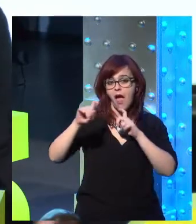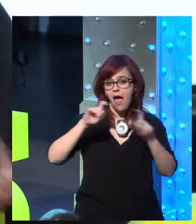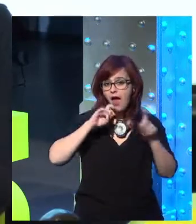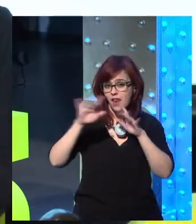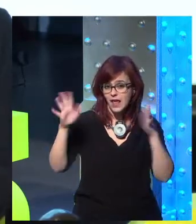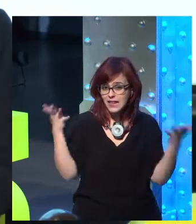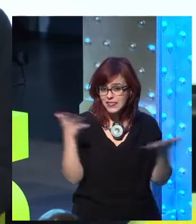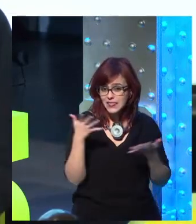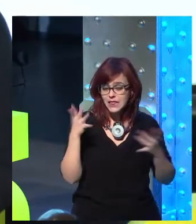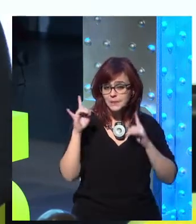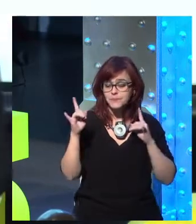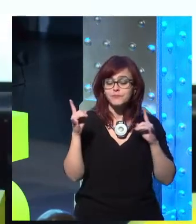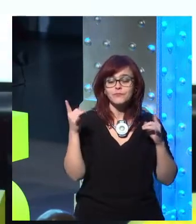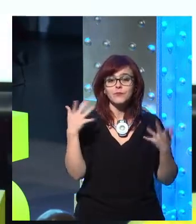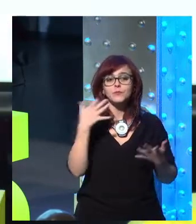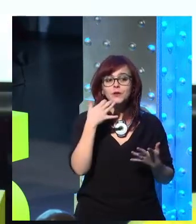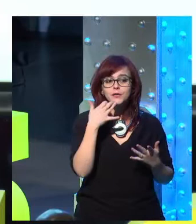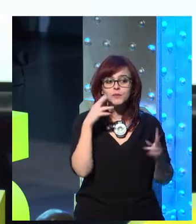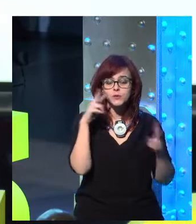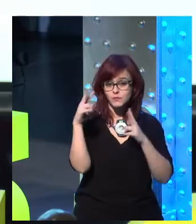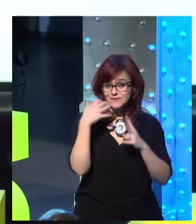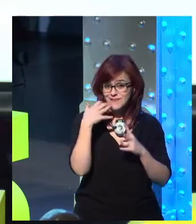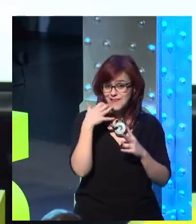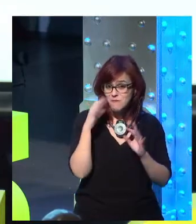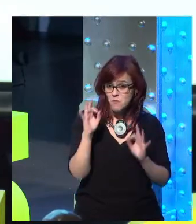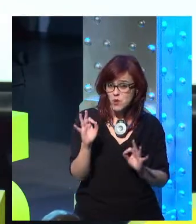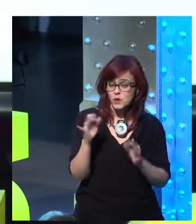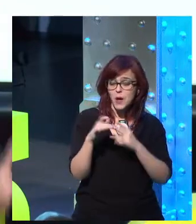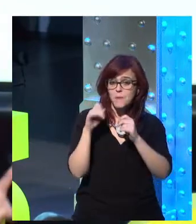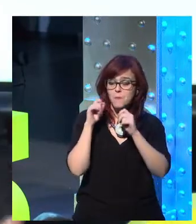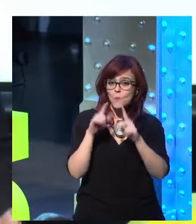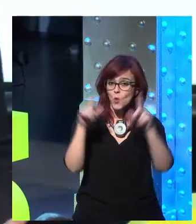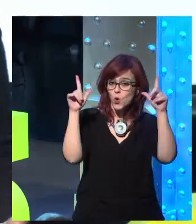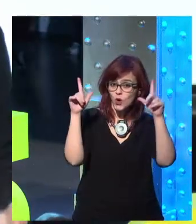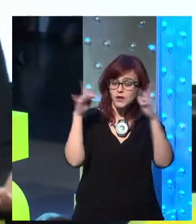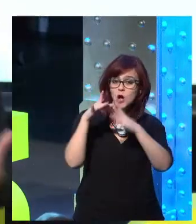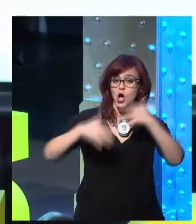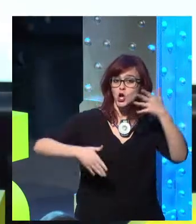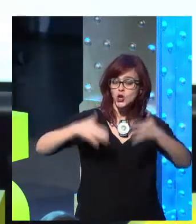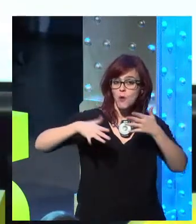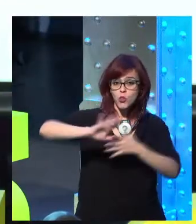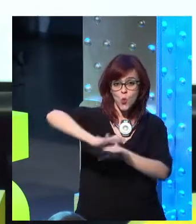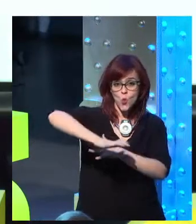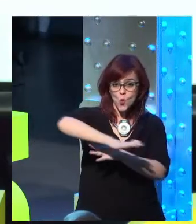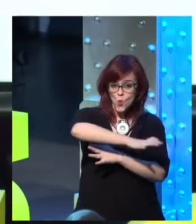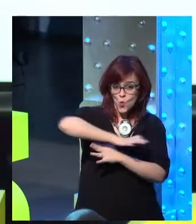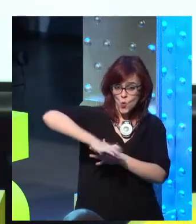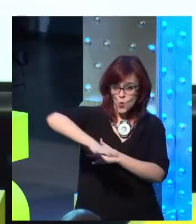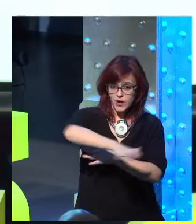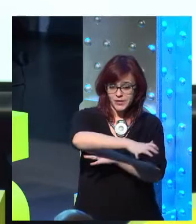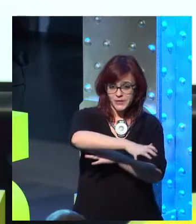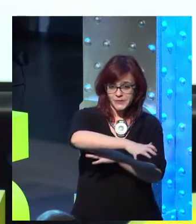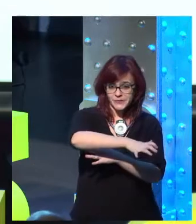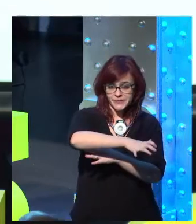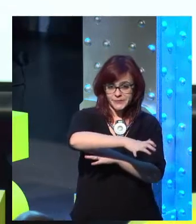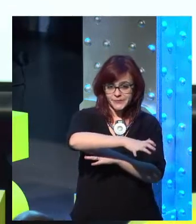is cute. It's not trying to do everything for a person. It doesn't look like a human. It looks like a trilobite, a prehistoric